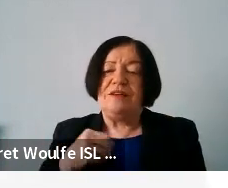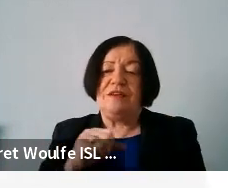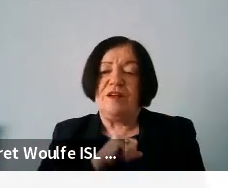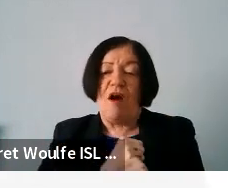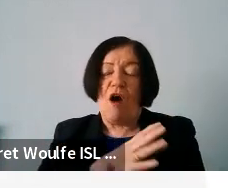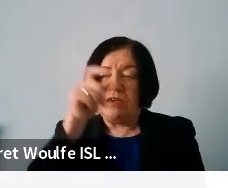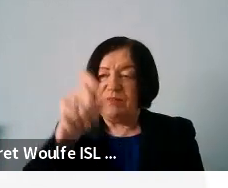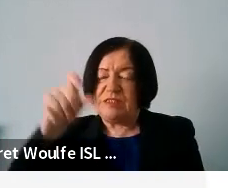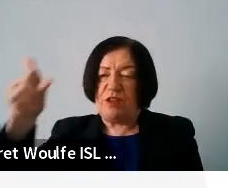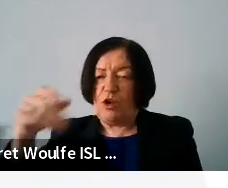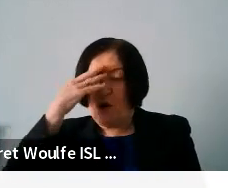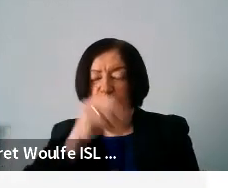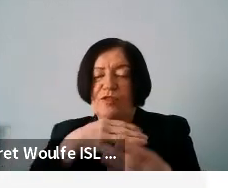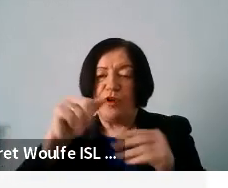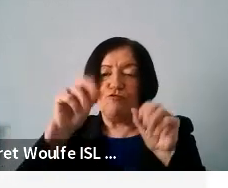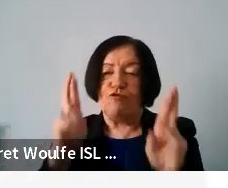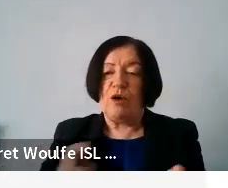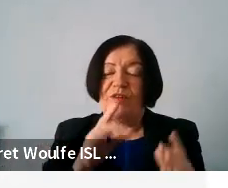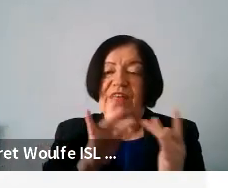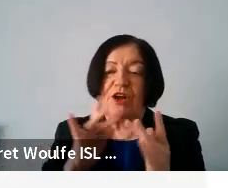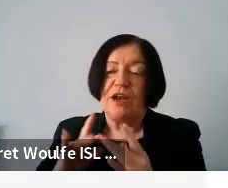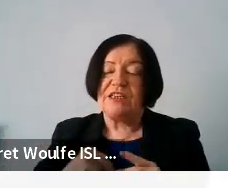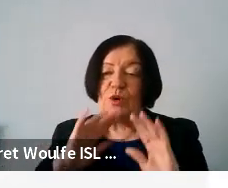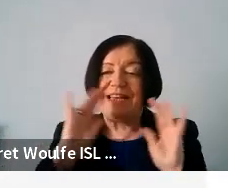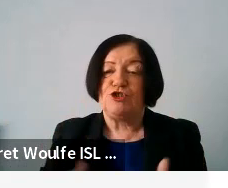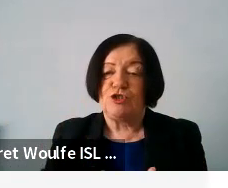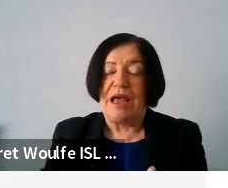citizens know what their rights are when they connect to the internet?